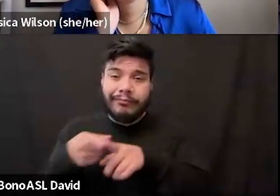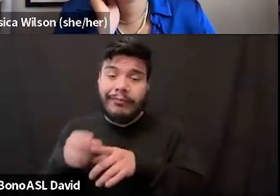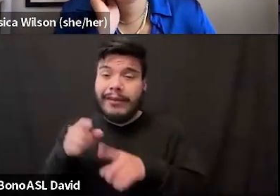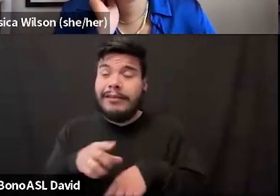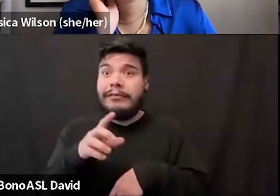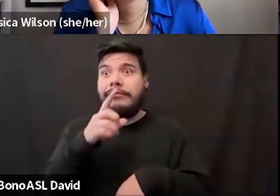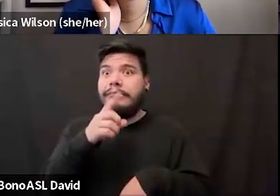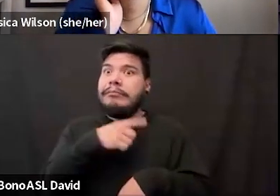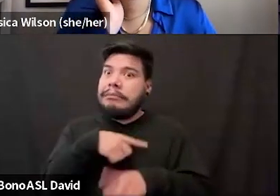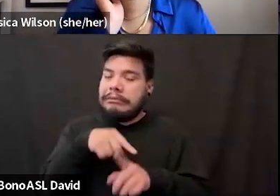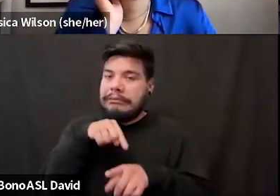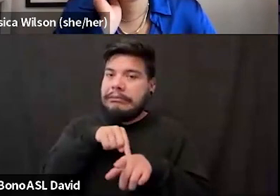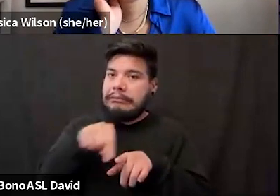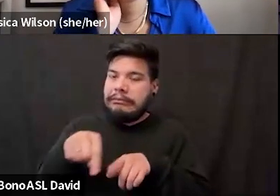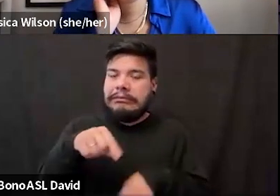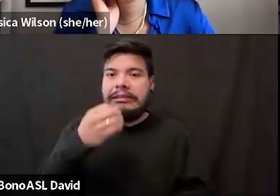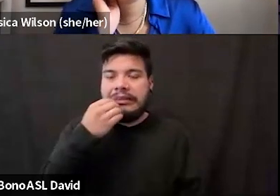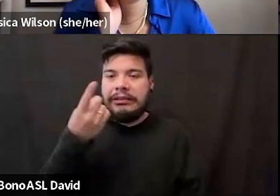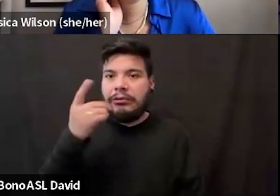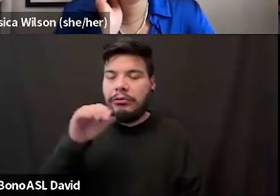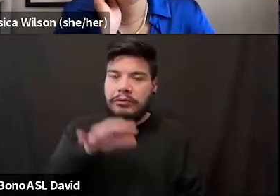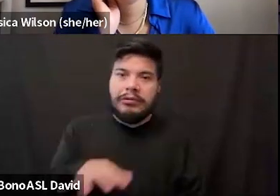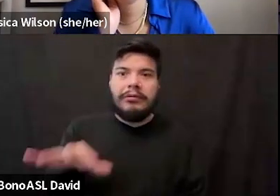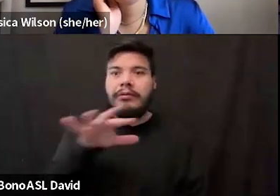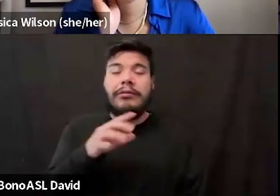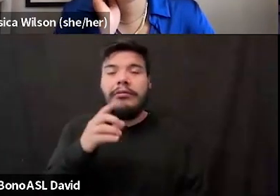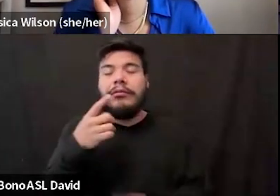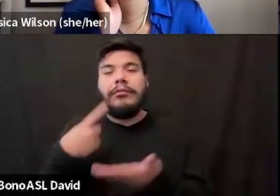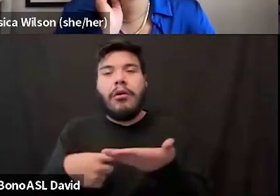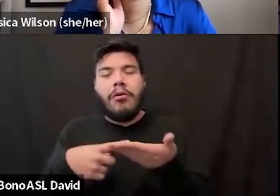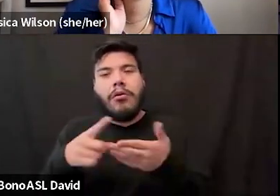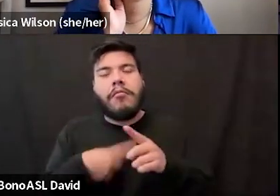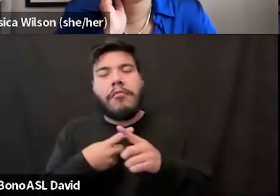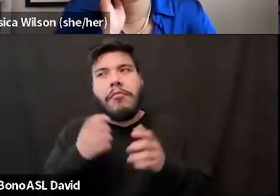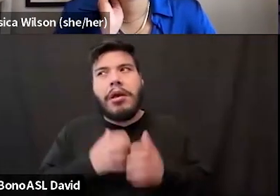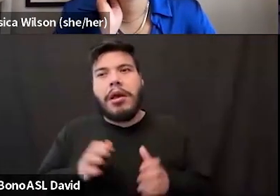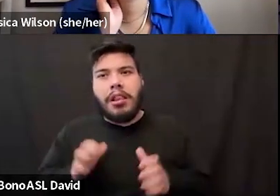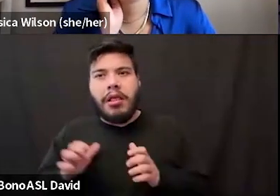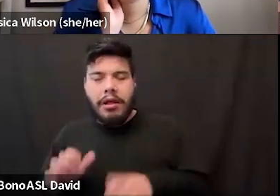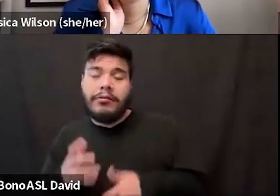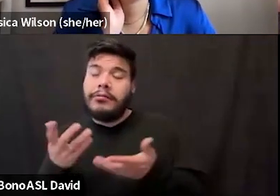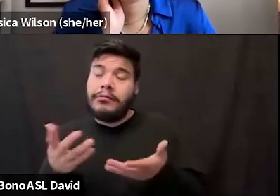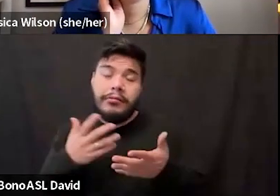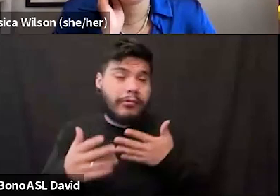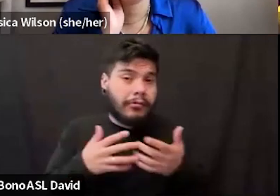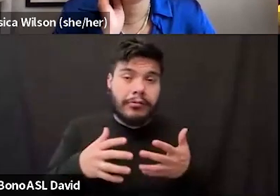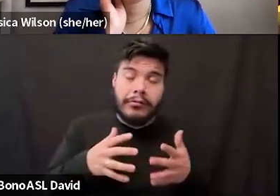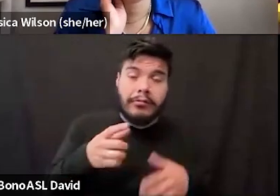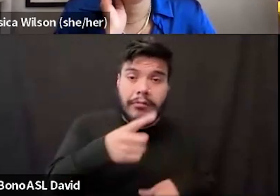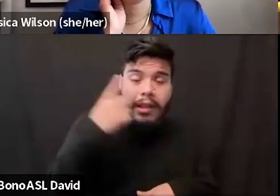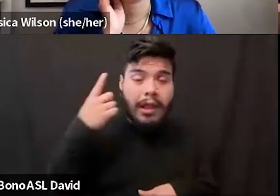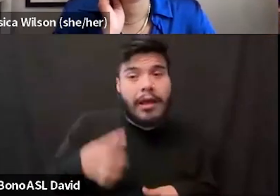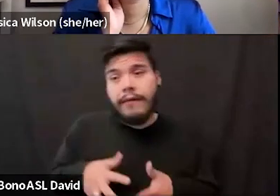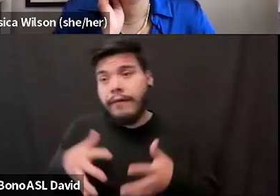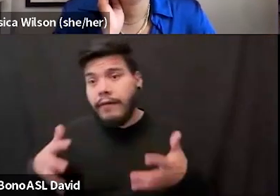So me talking about what my clients are facing, be it black folks, be it fat folks, be it anybody who's not